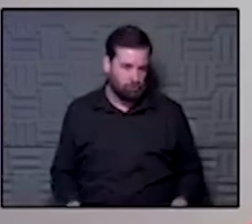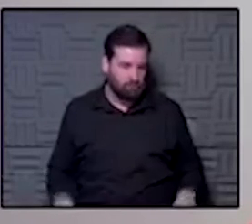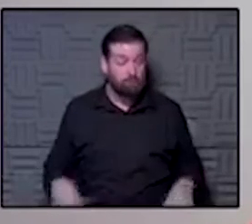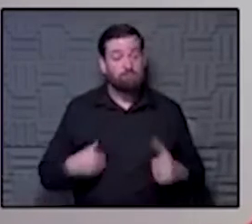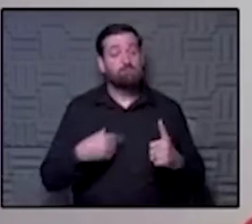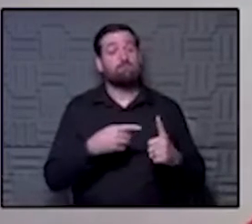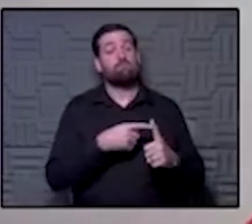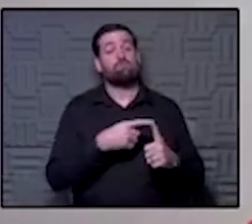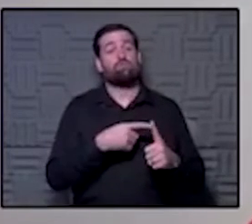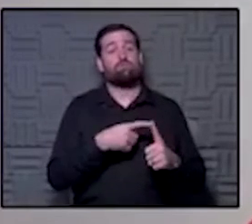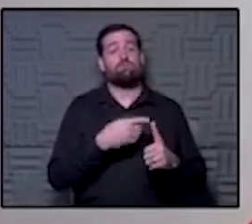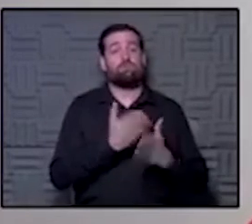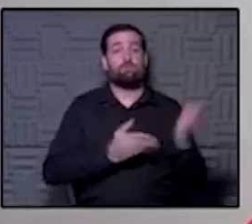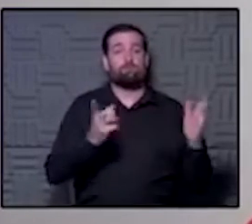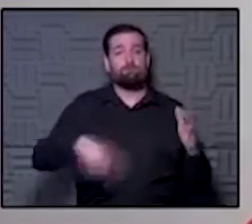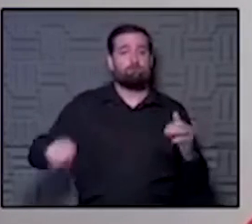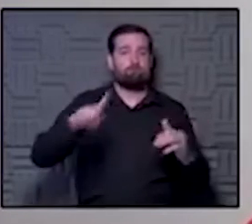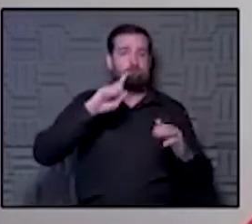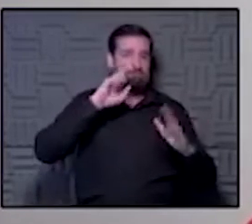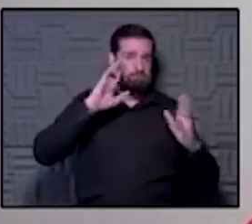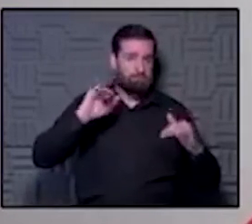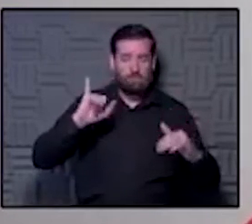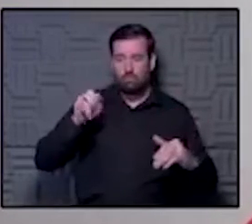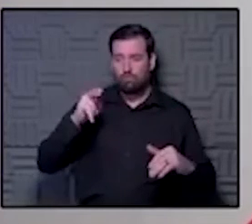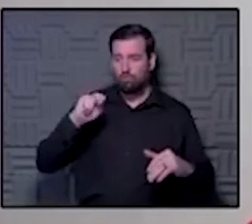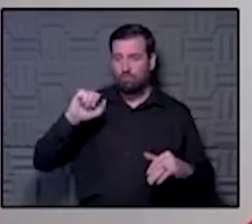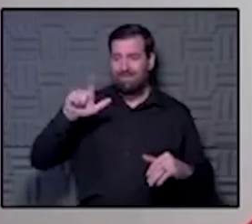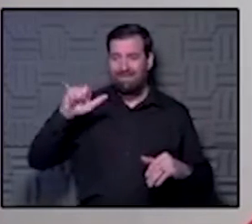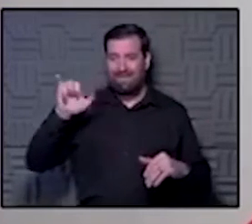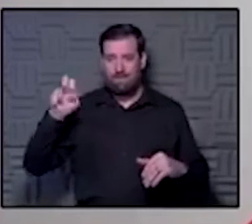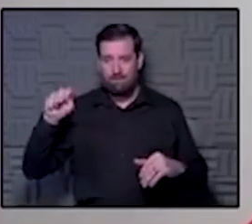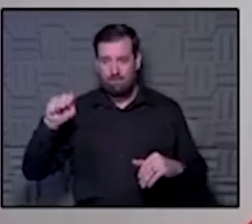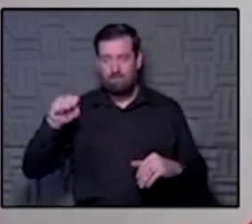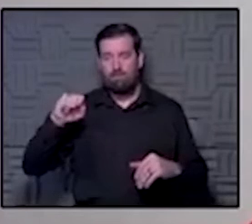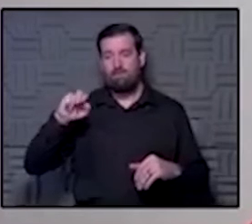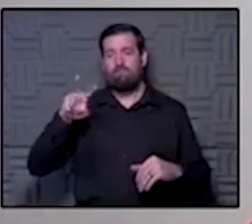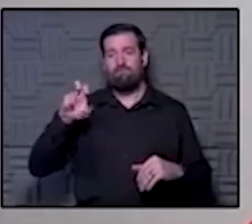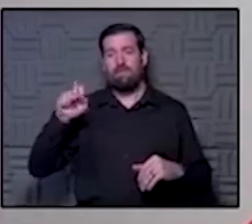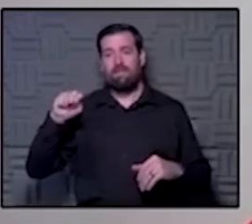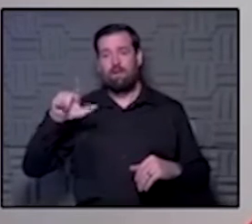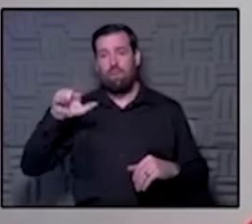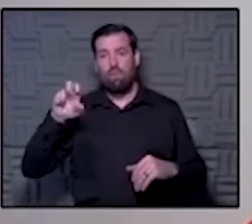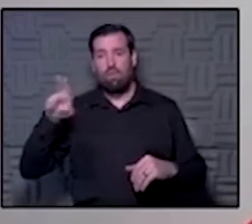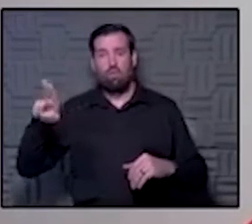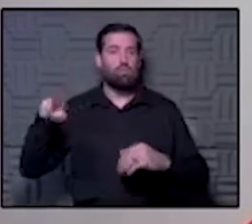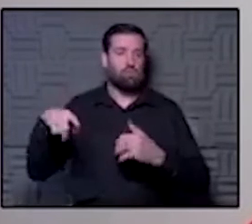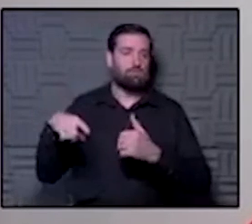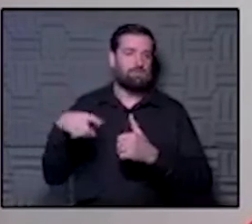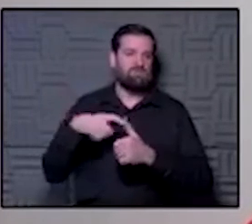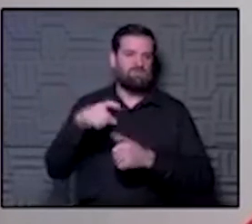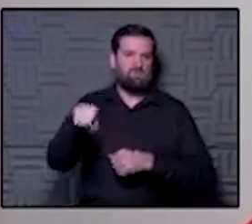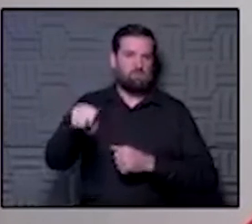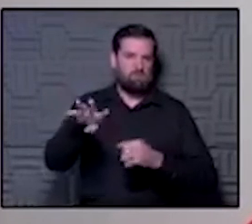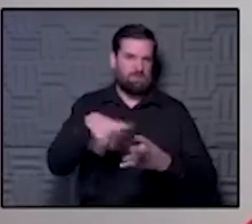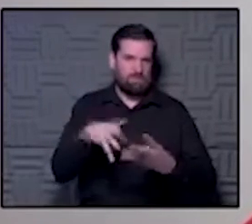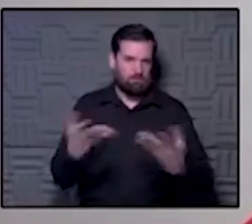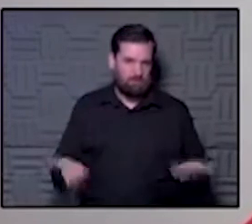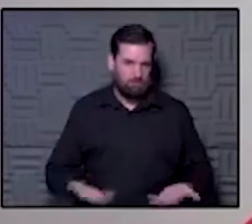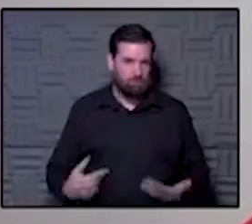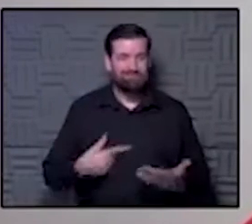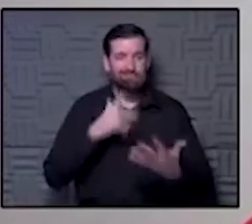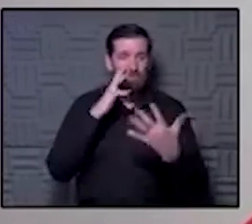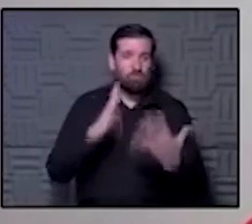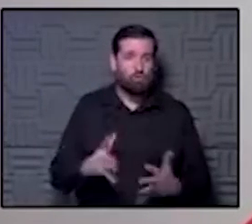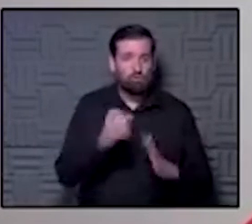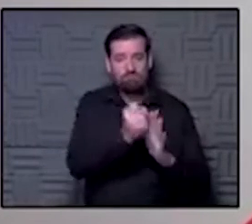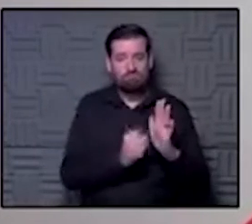want to say some of you may have been expecting Julianne Van Leeu, the director of our health department, who was originally scheduled to be here today. Unfortunately, she got pulled